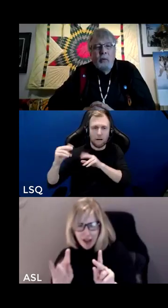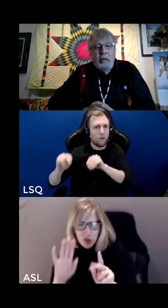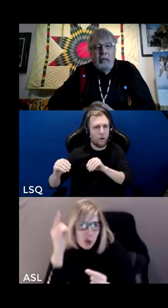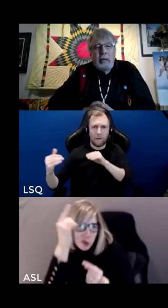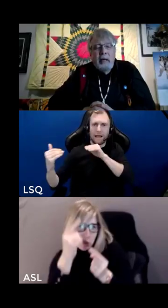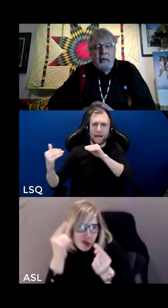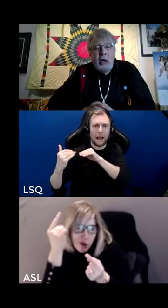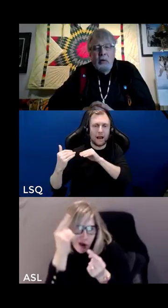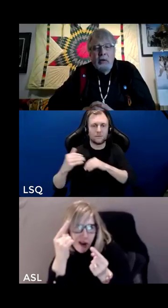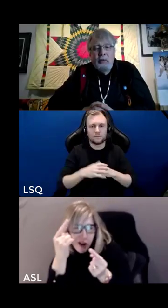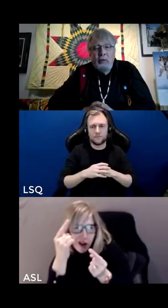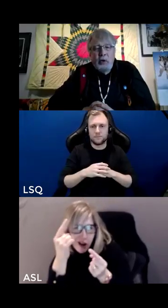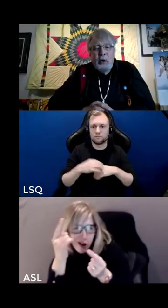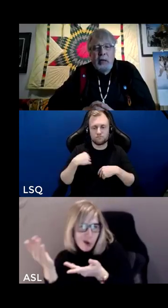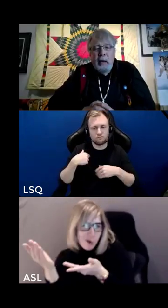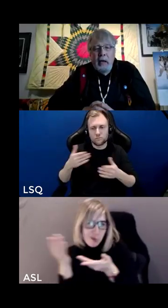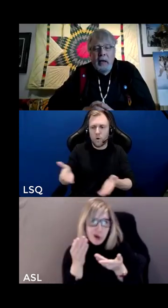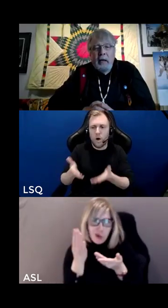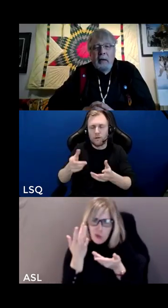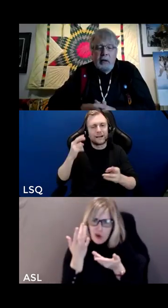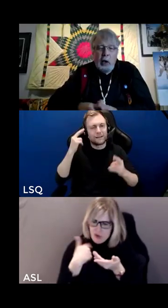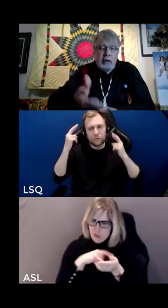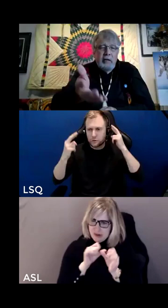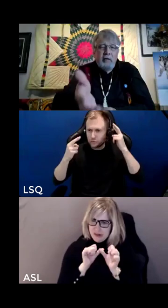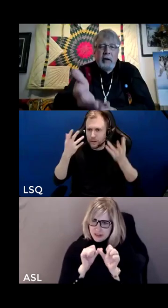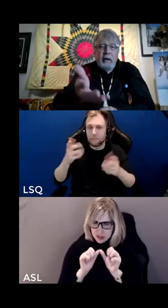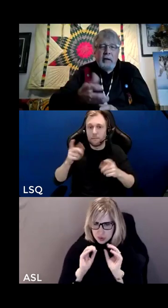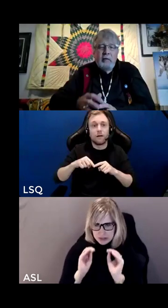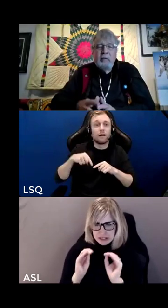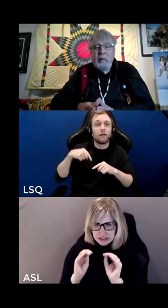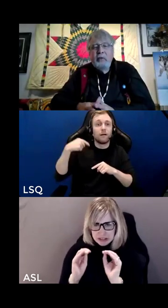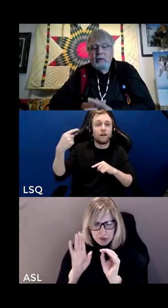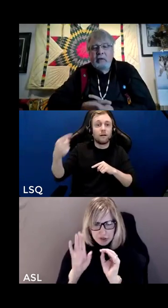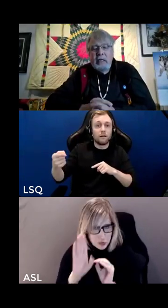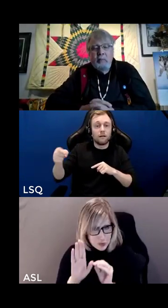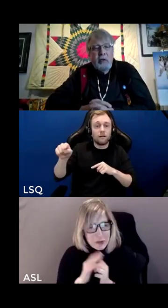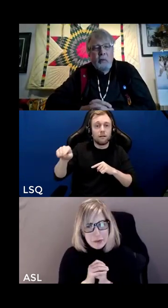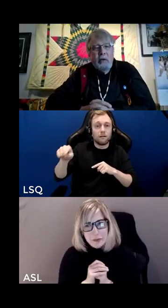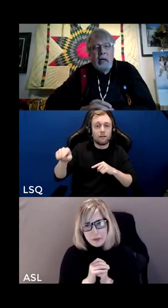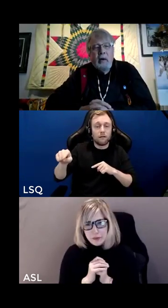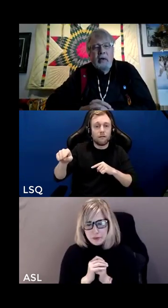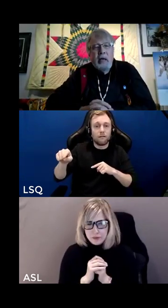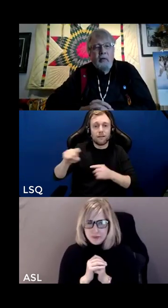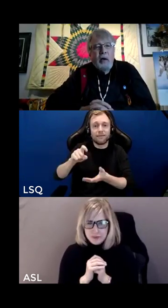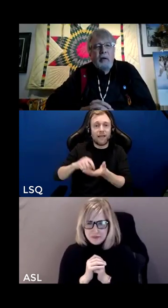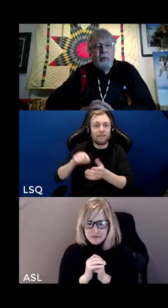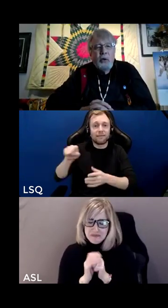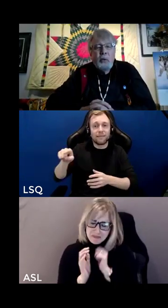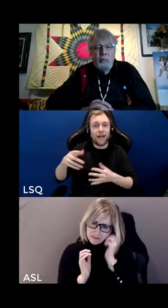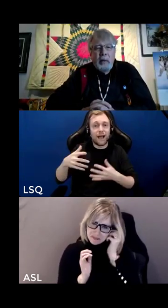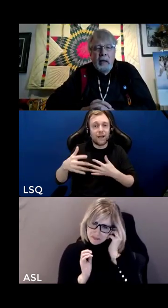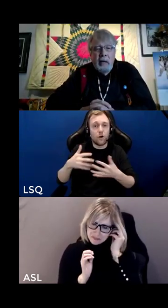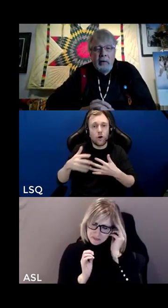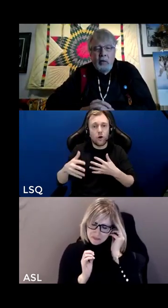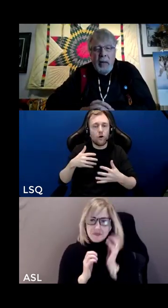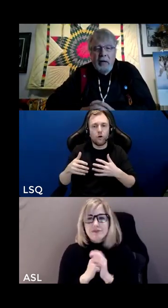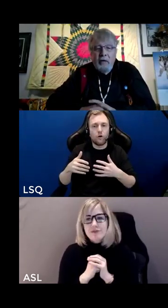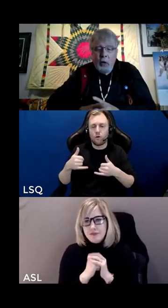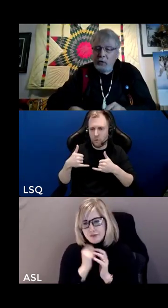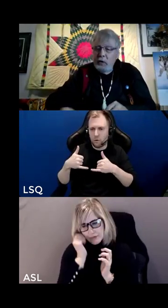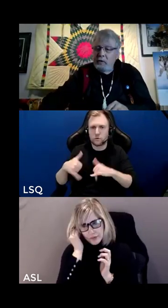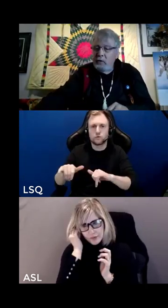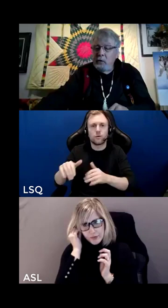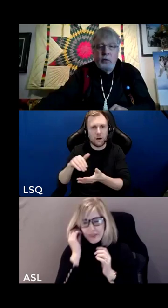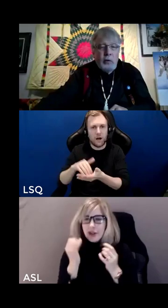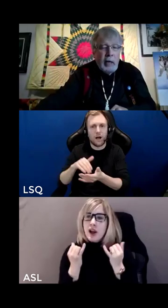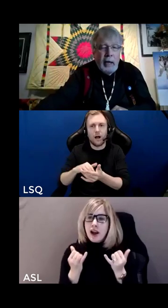you as we uh share with you further uh along these these some of these themes that we now have identified for you so i'll pass